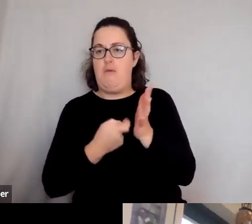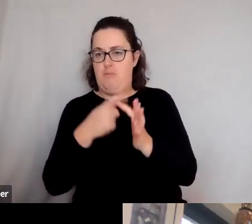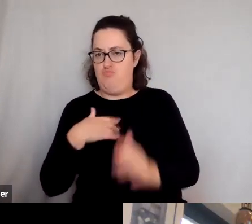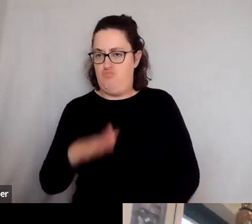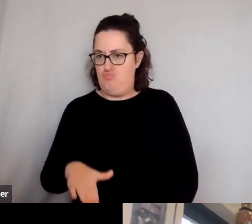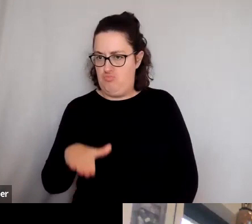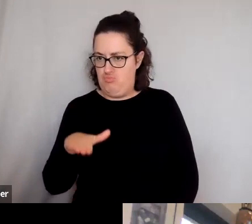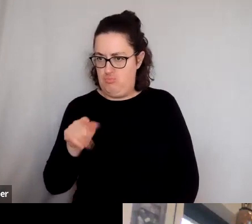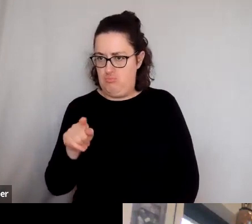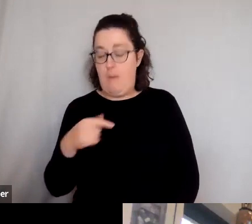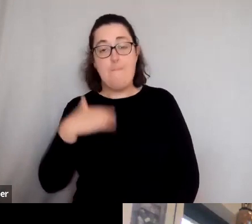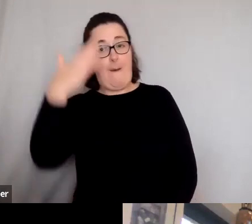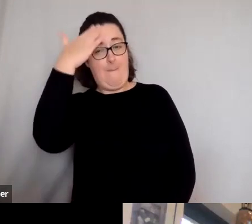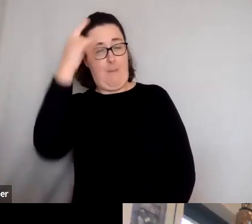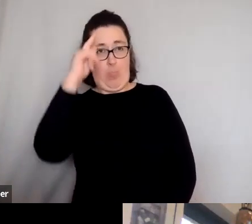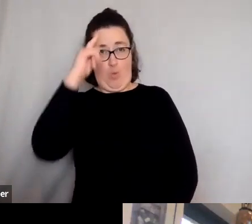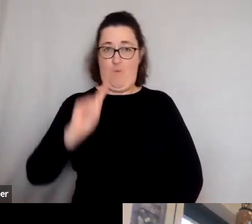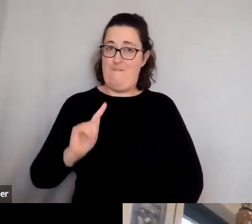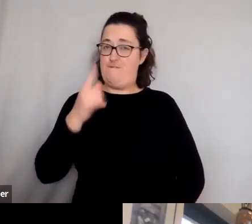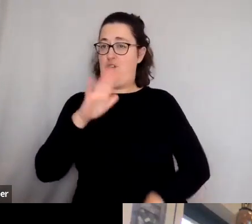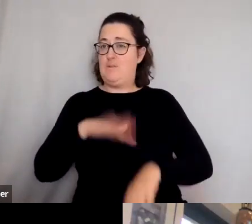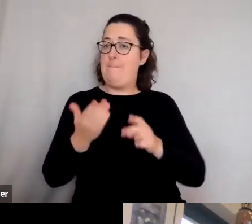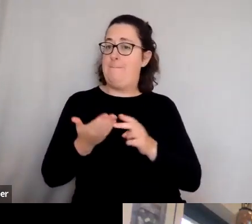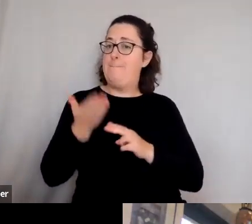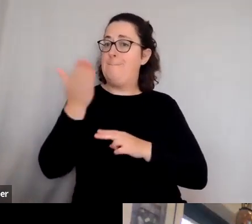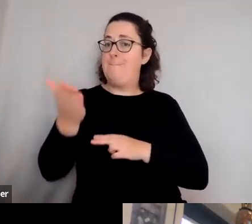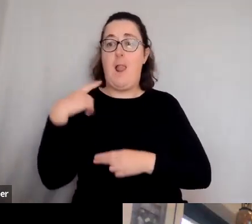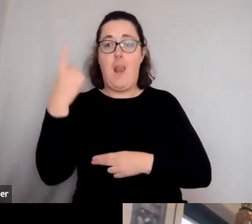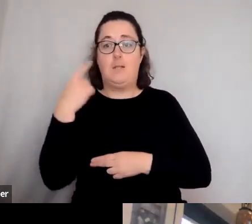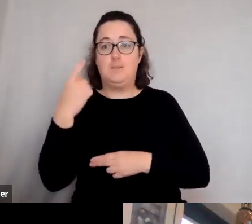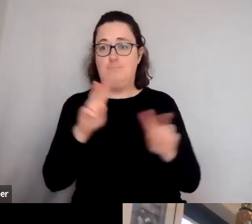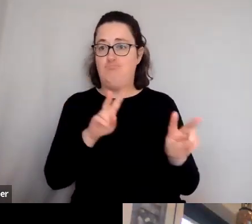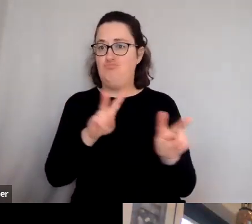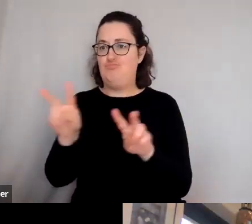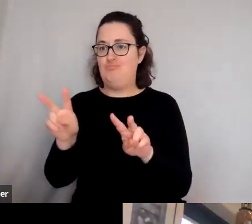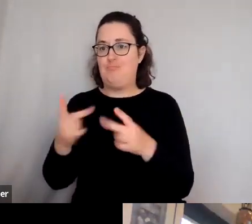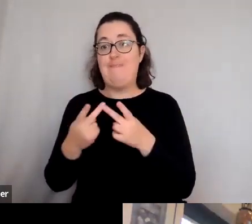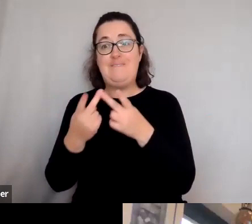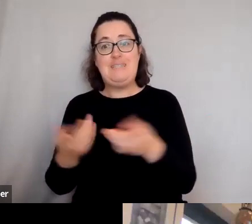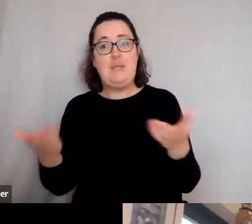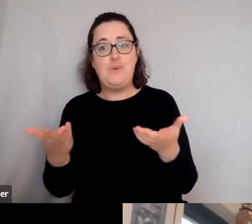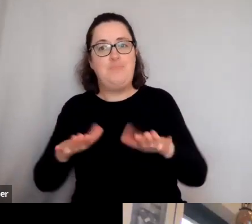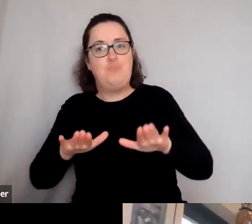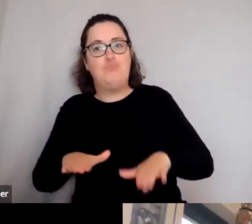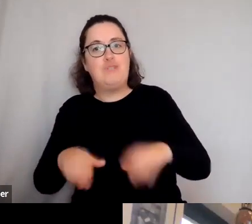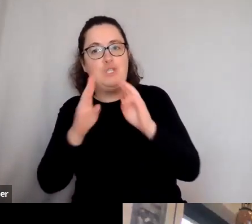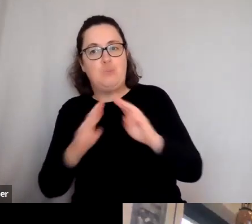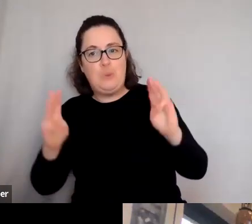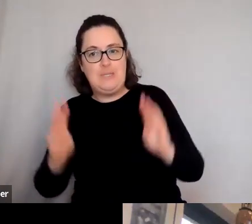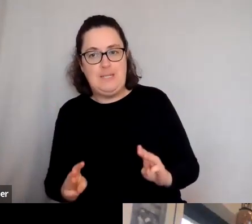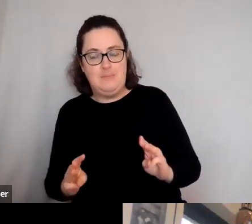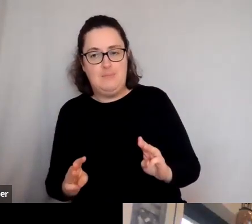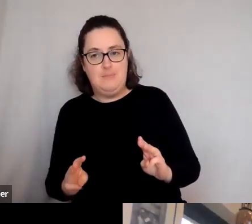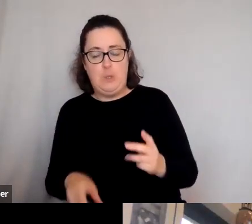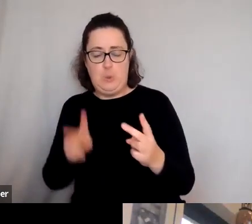time that I saw London. And so we went on a little holiday to London and we went to the British museum and, uh, there were